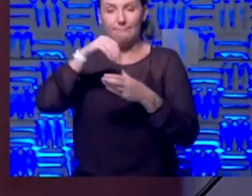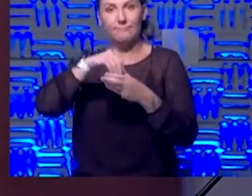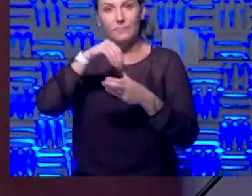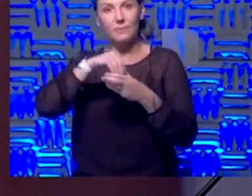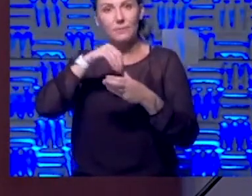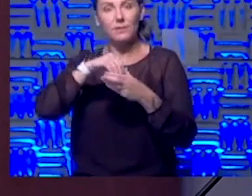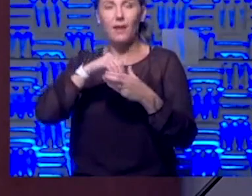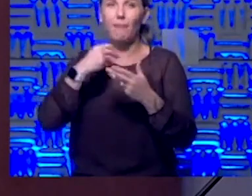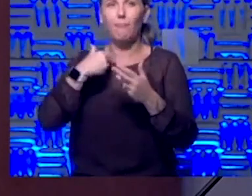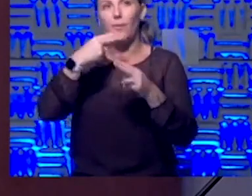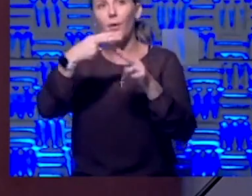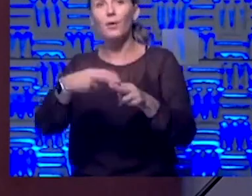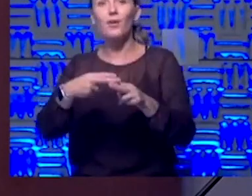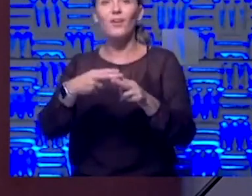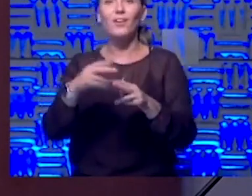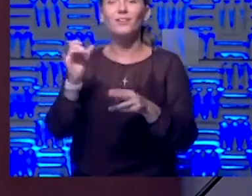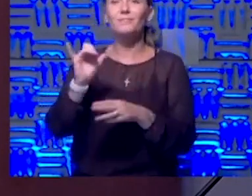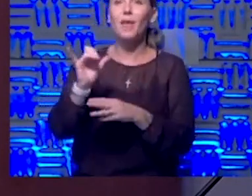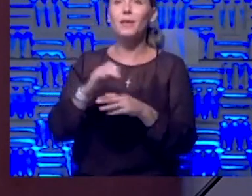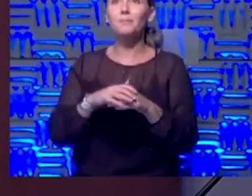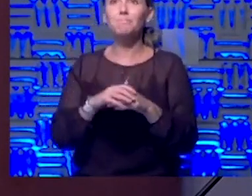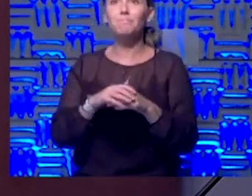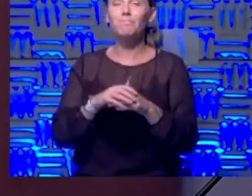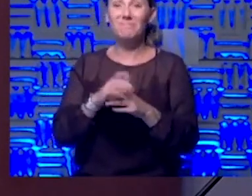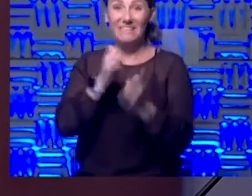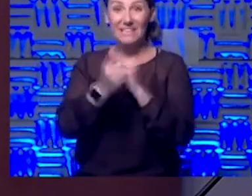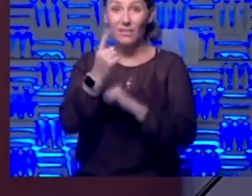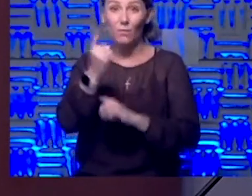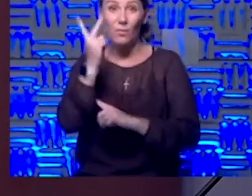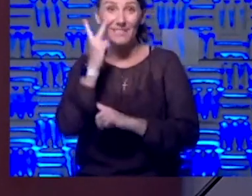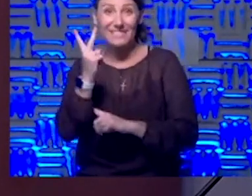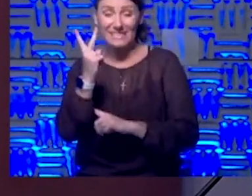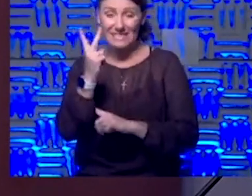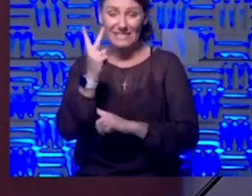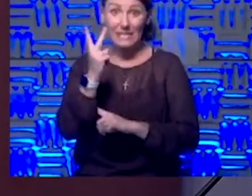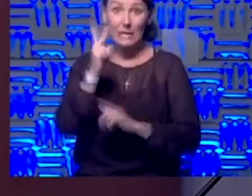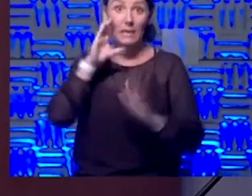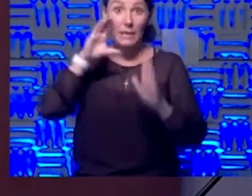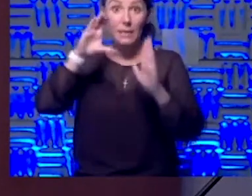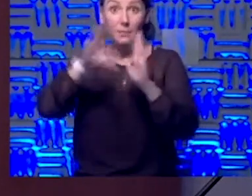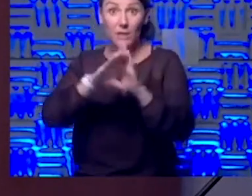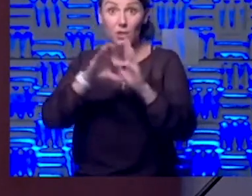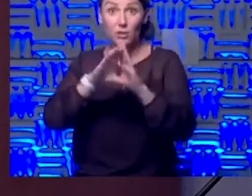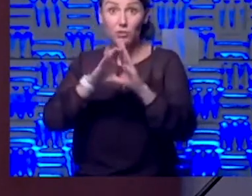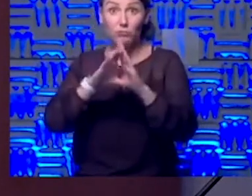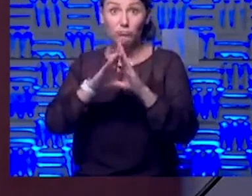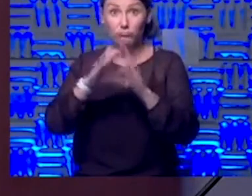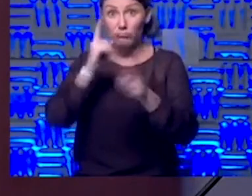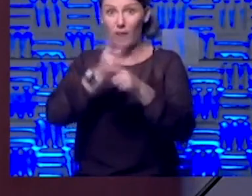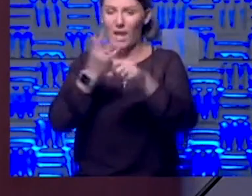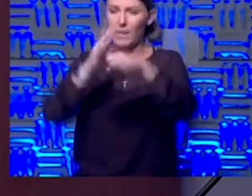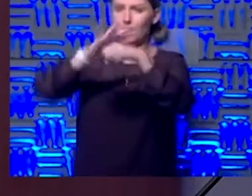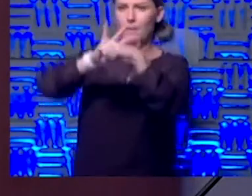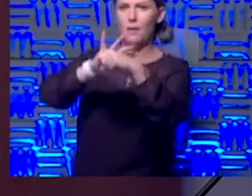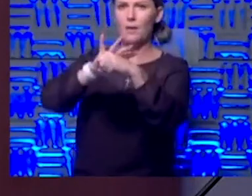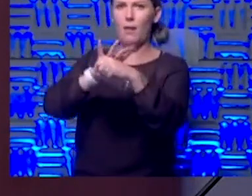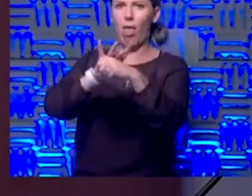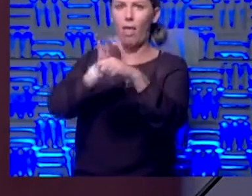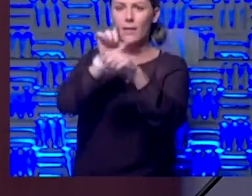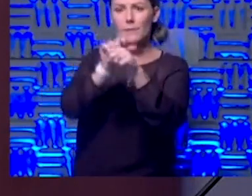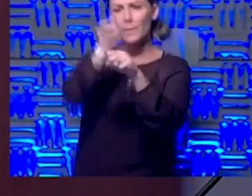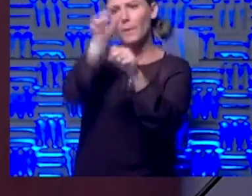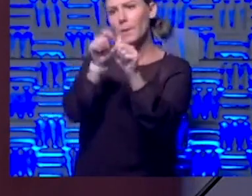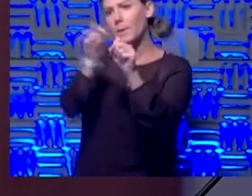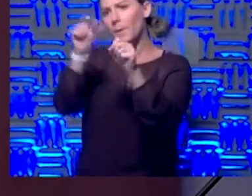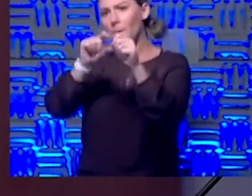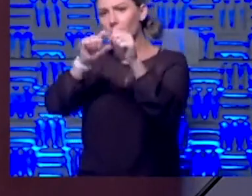um, I call it like, uh, take this, everybody's seen the picture around the virus, the virus. It's got all those little spikes on top of it. Just